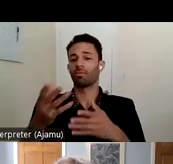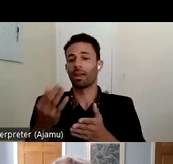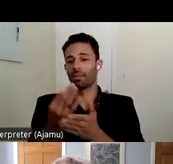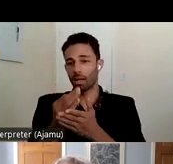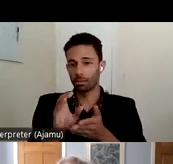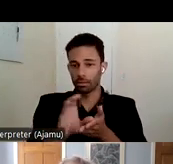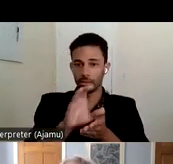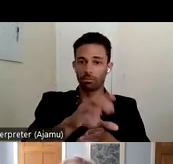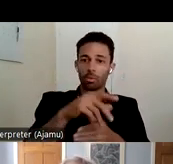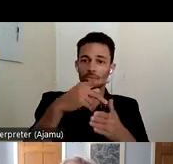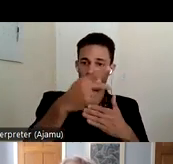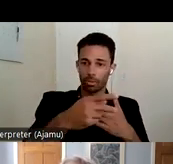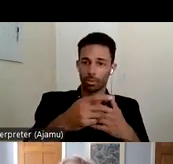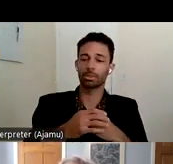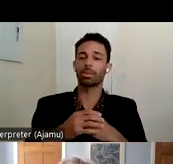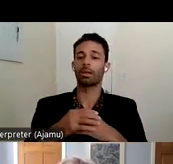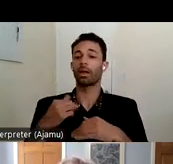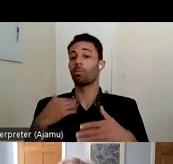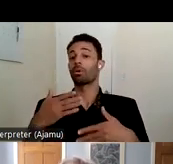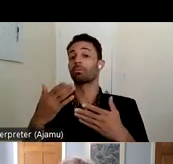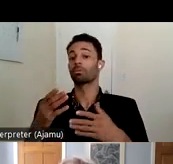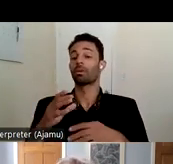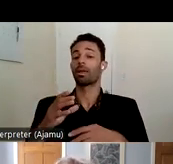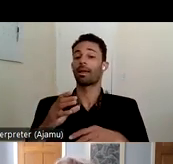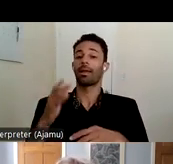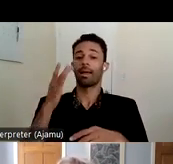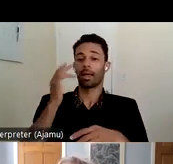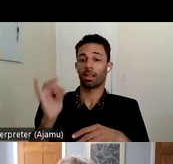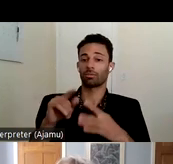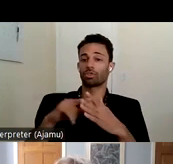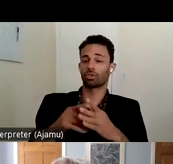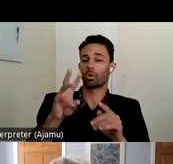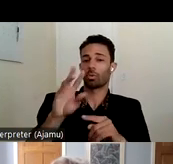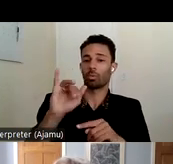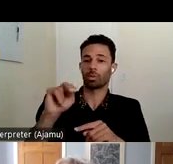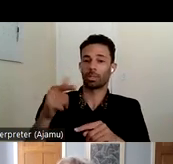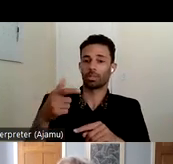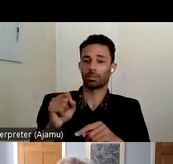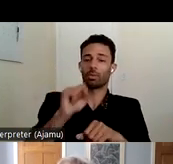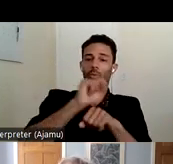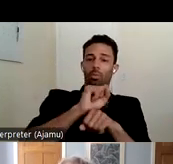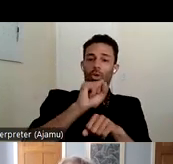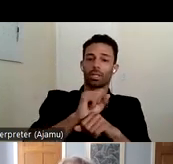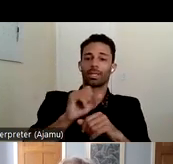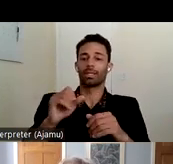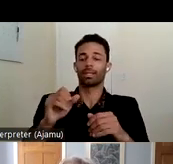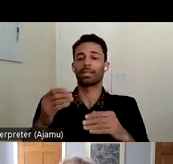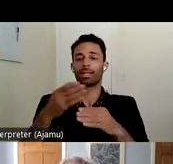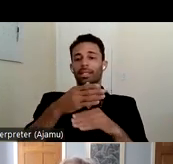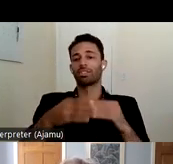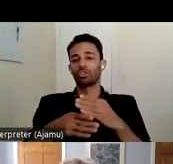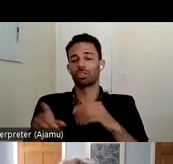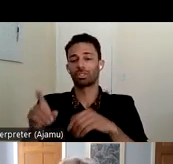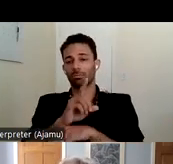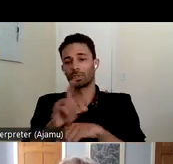also recommend that california start a wings which stands for working interdisciplinary networks of guardianship